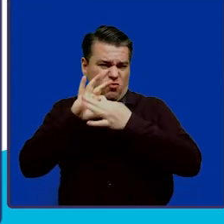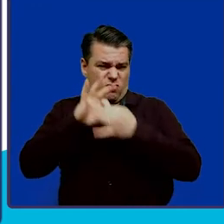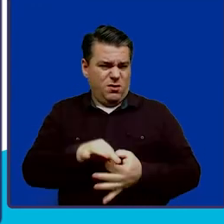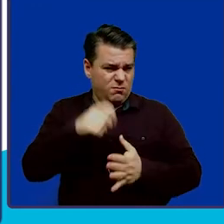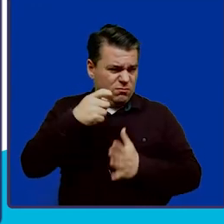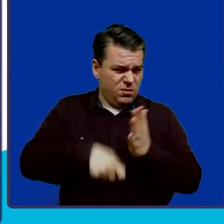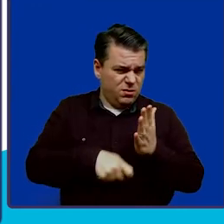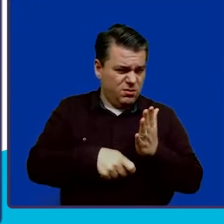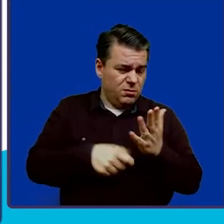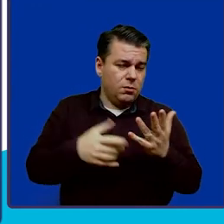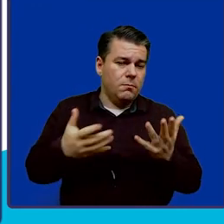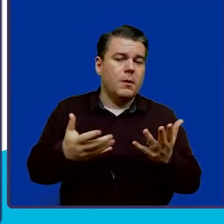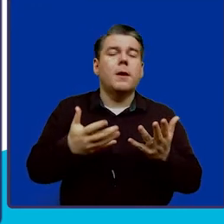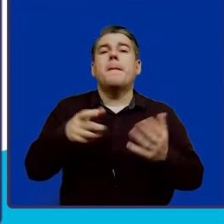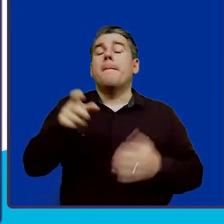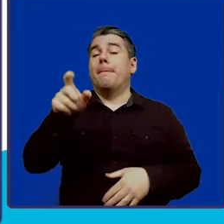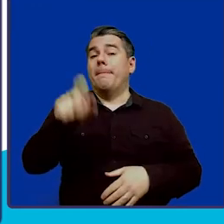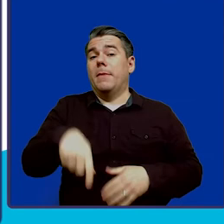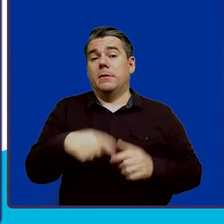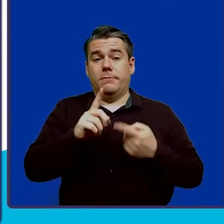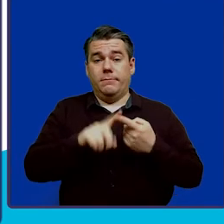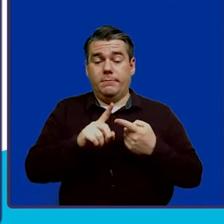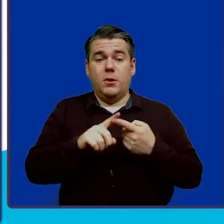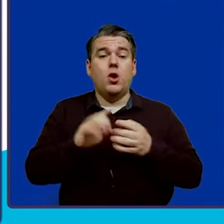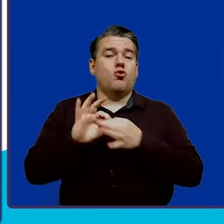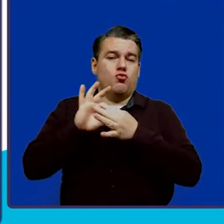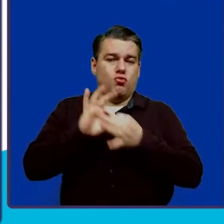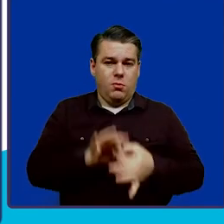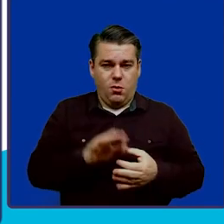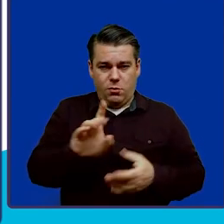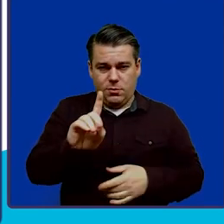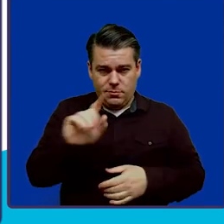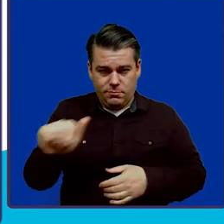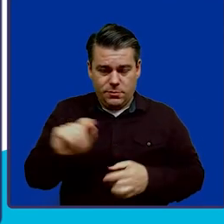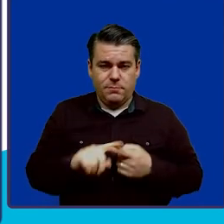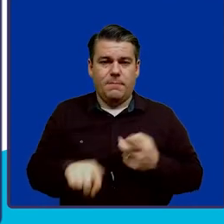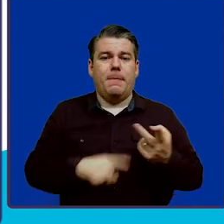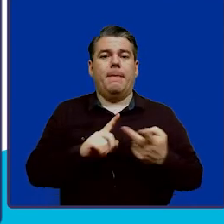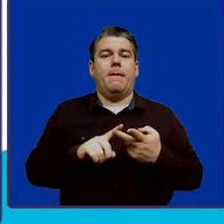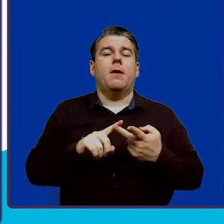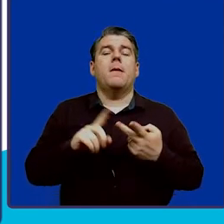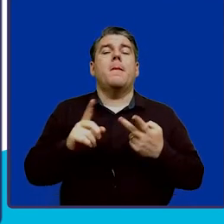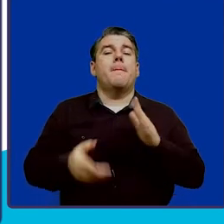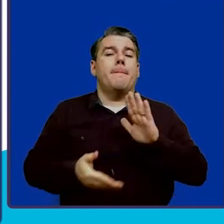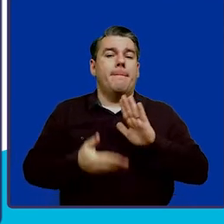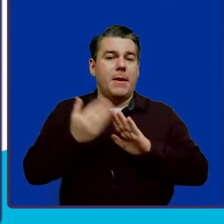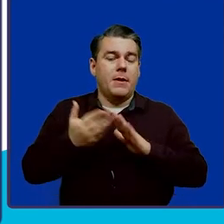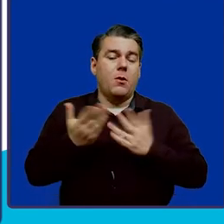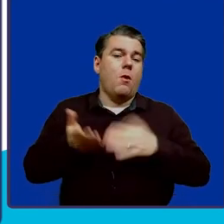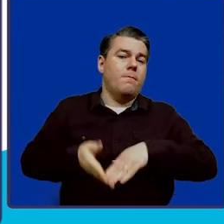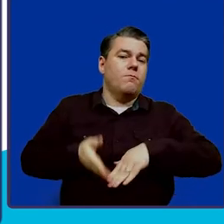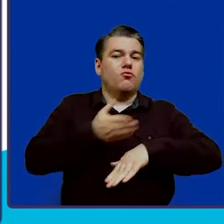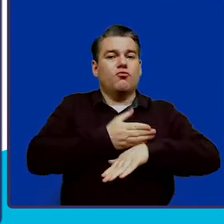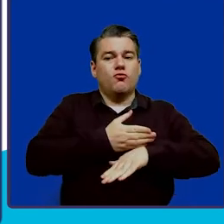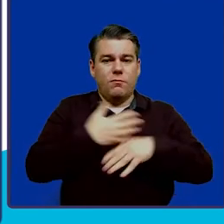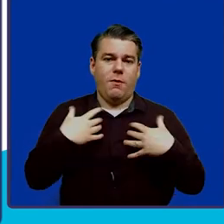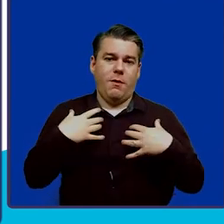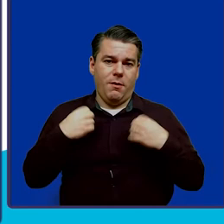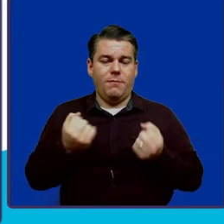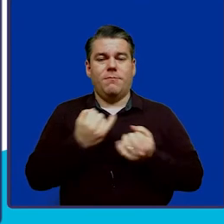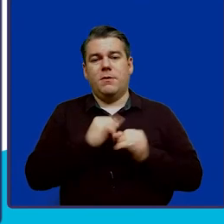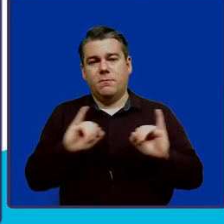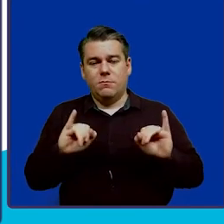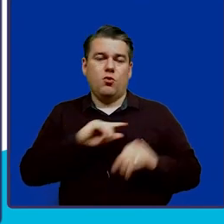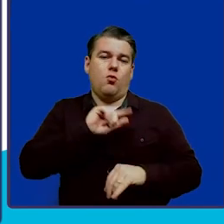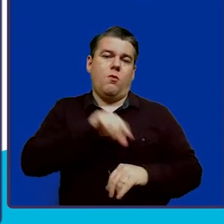expense in that it must relate to the disability and it must maintain or improve the health independence